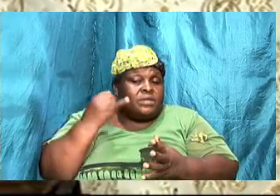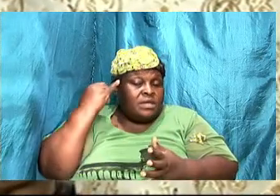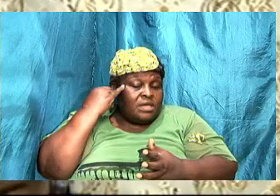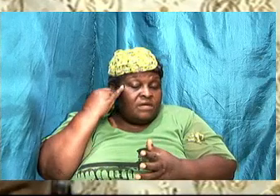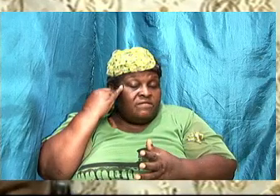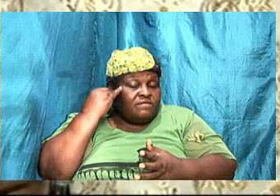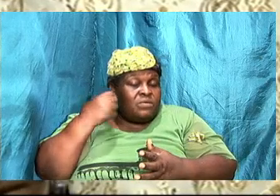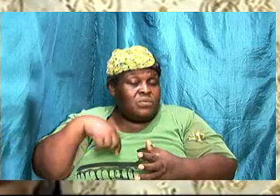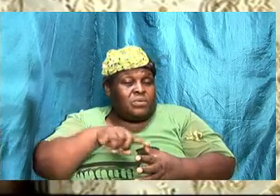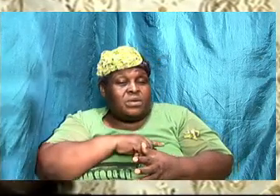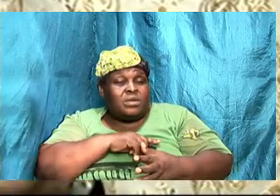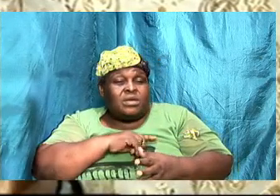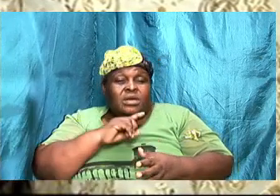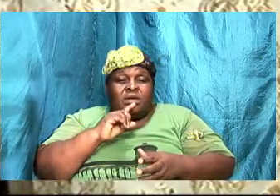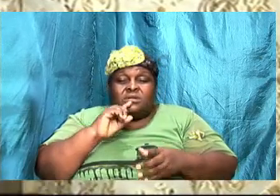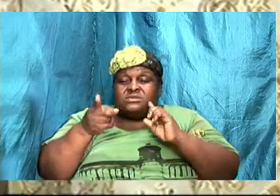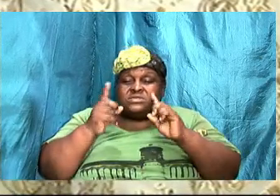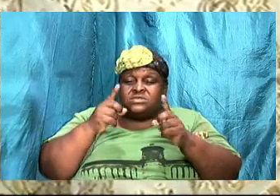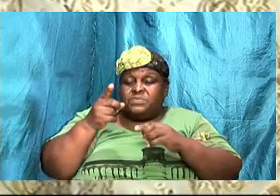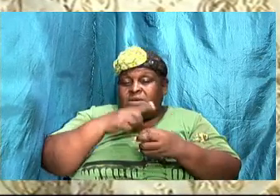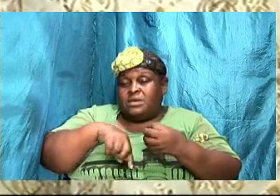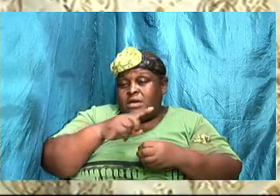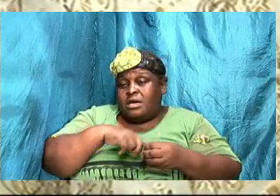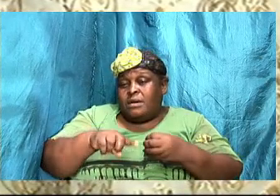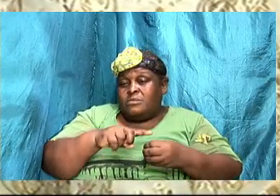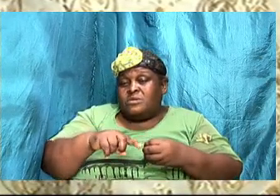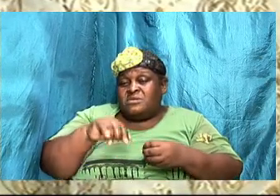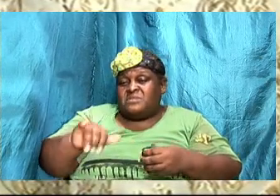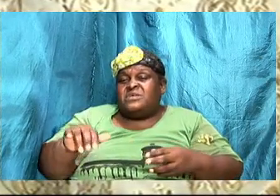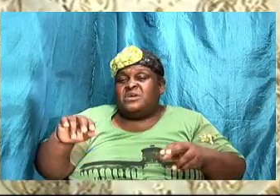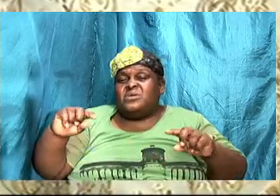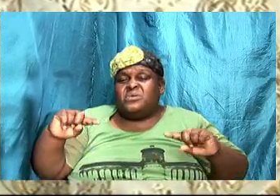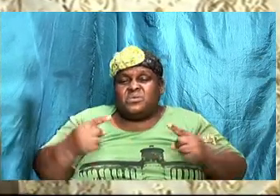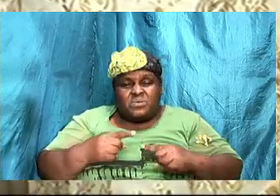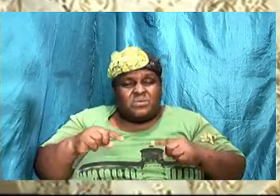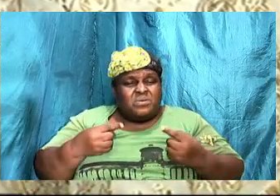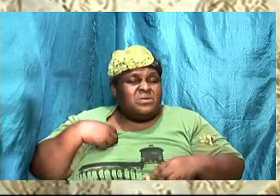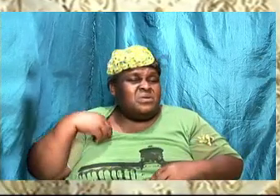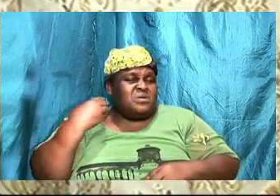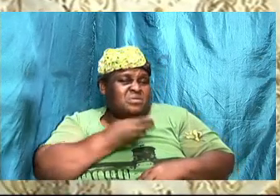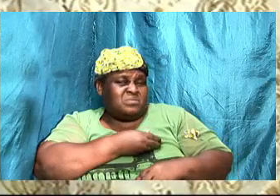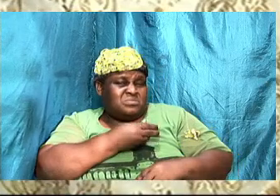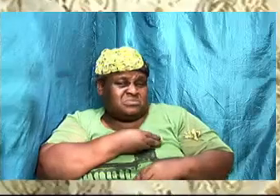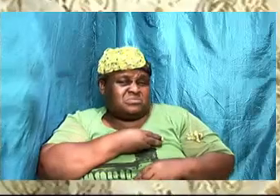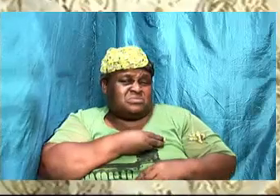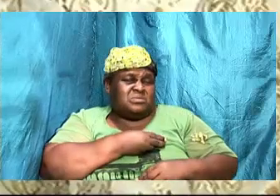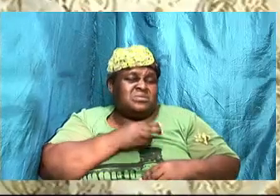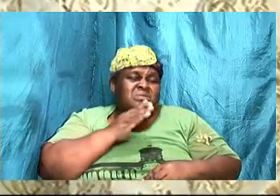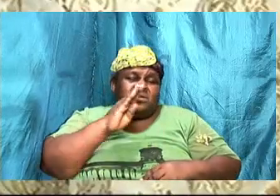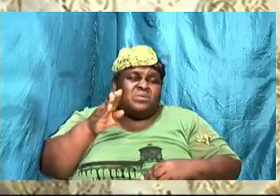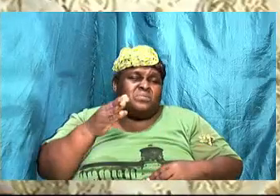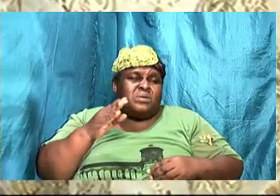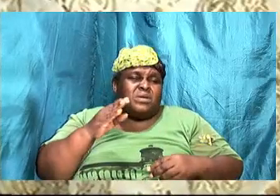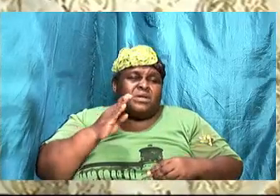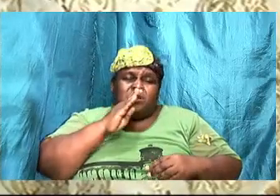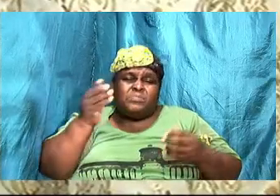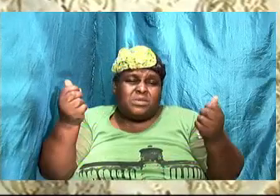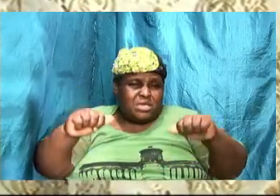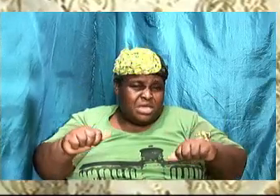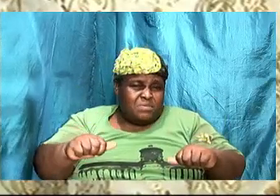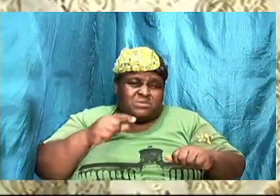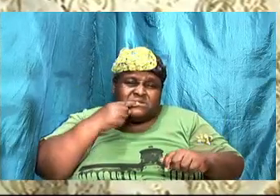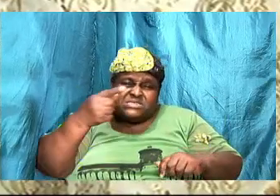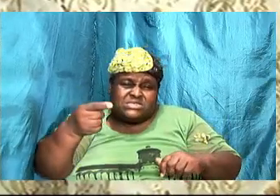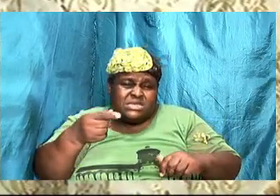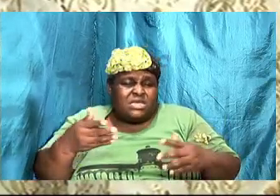going to talk about something that is affecting us, we must be able to say what we